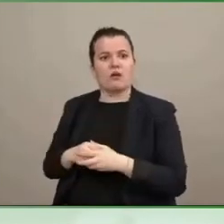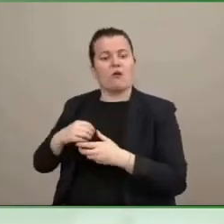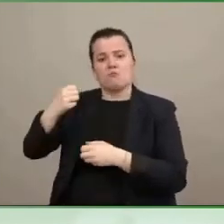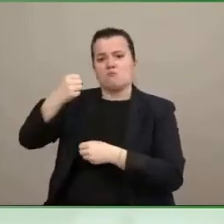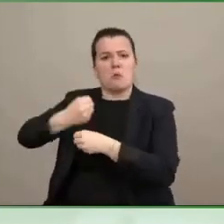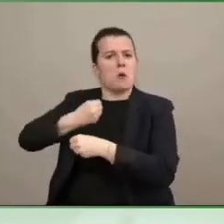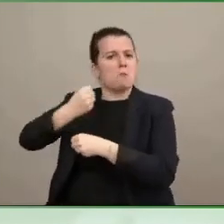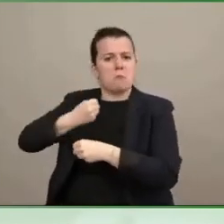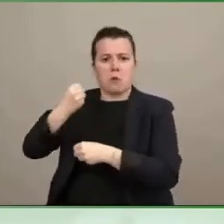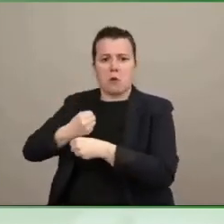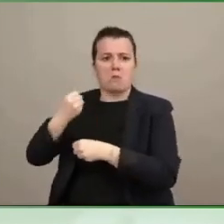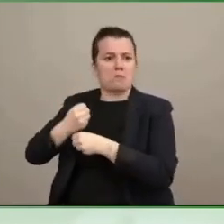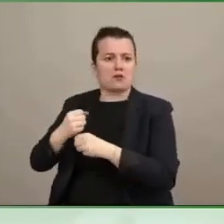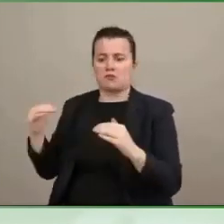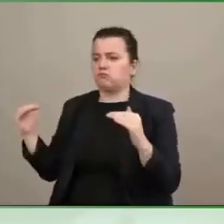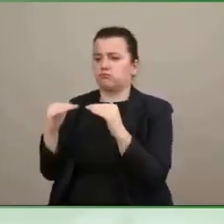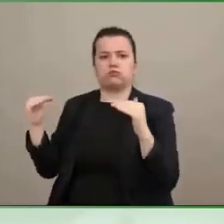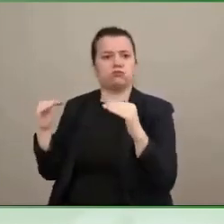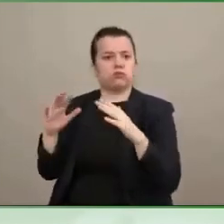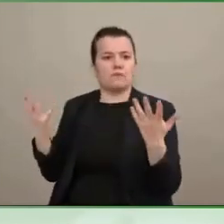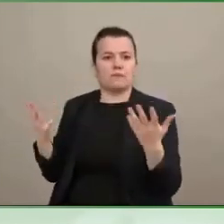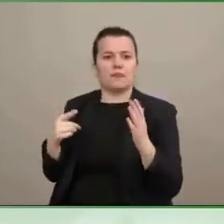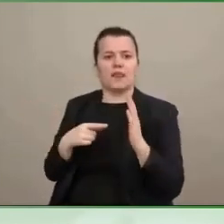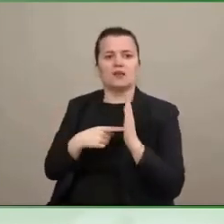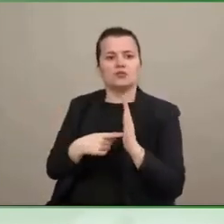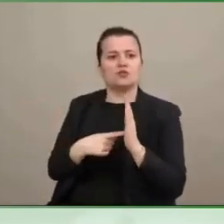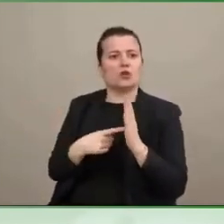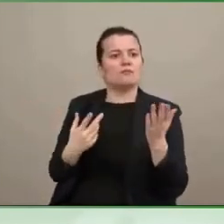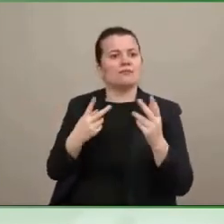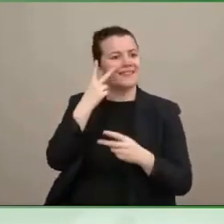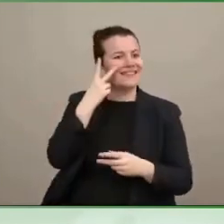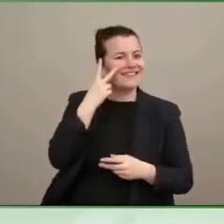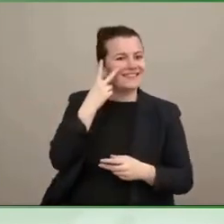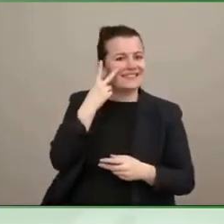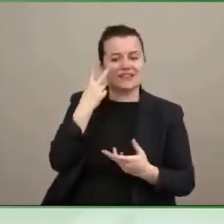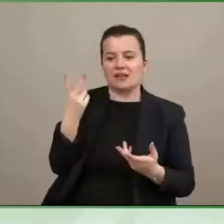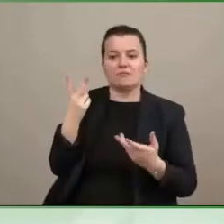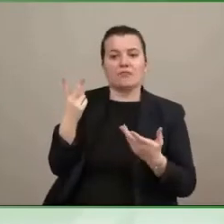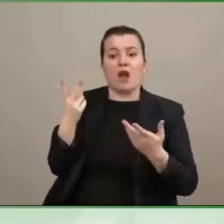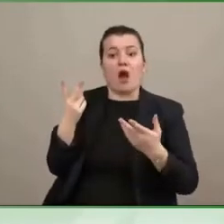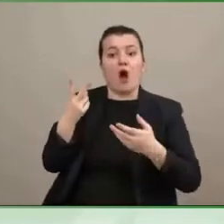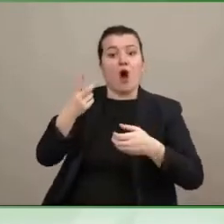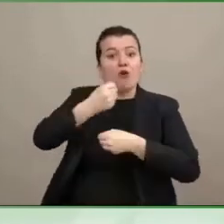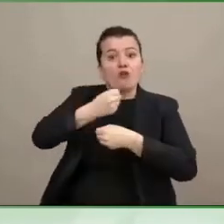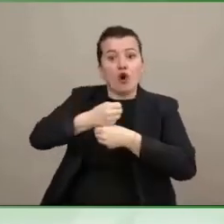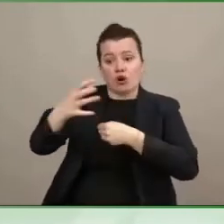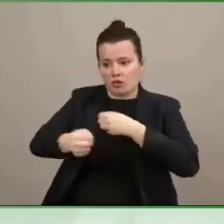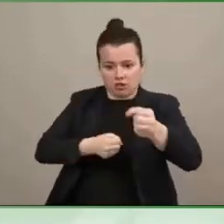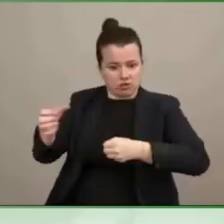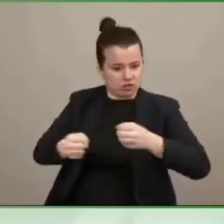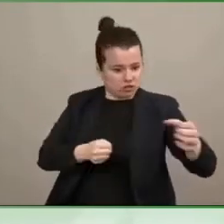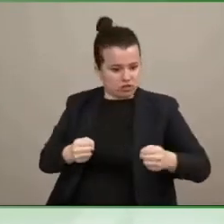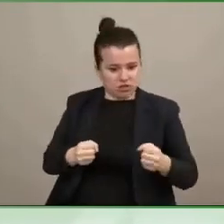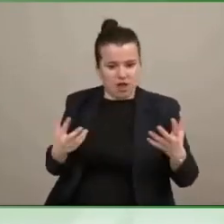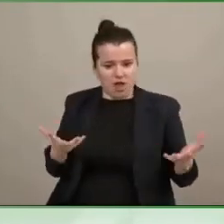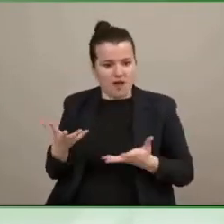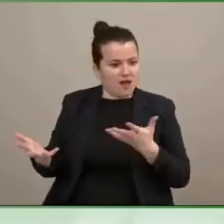employers were starting to look at other populations for employment, such as people with disabilities, people who are formerly incarcerated.